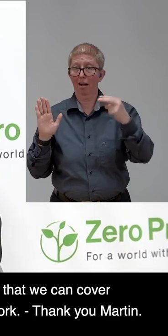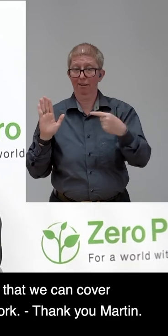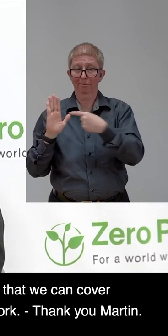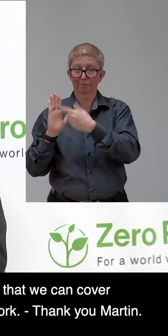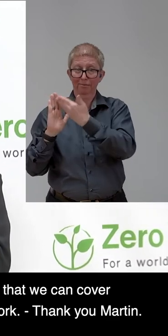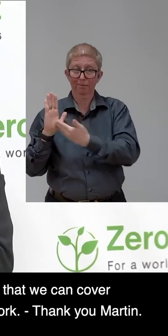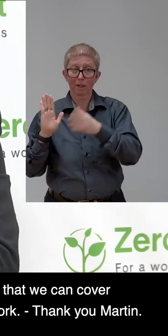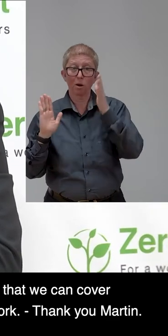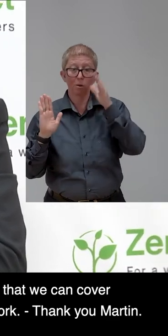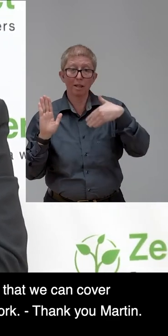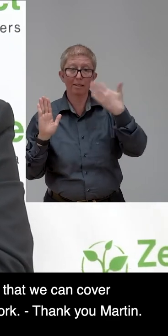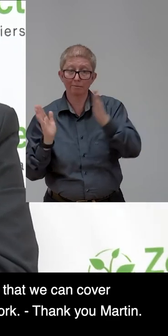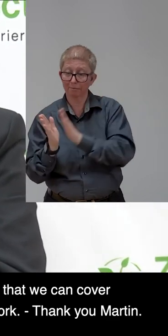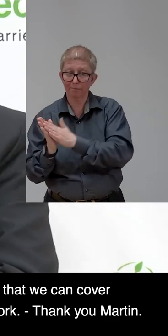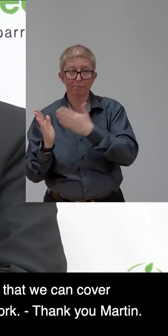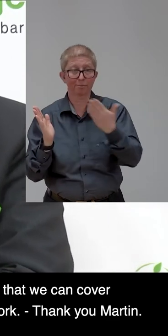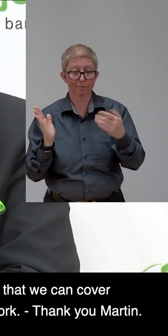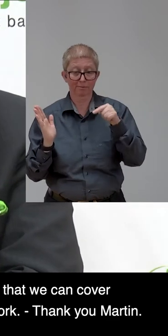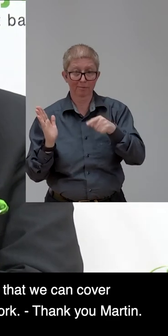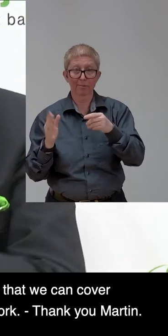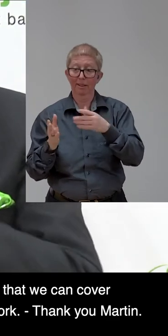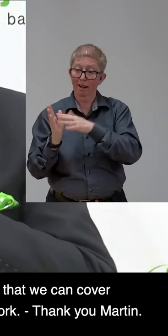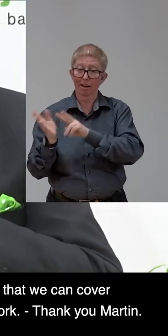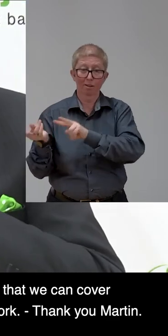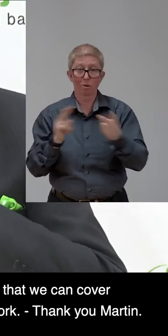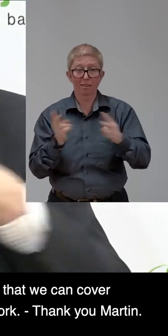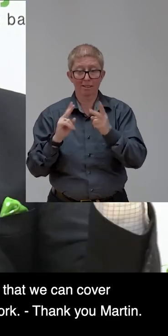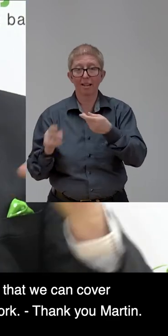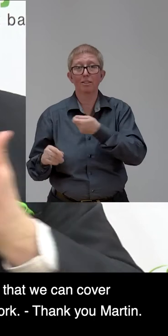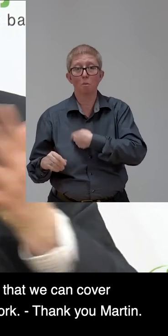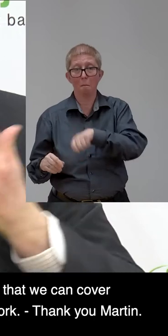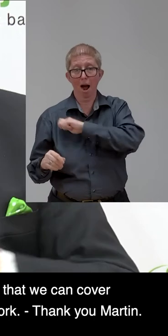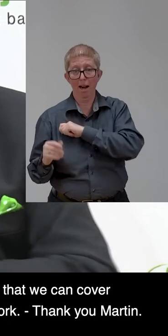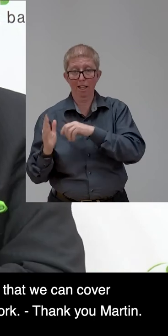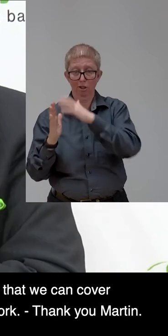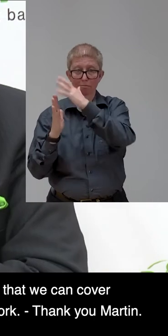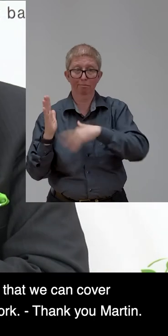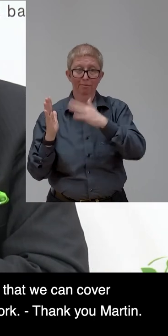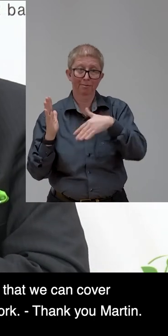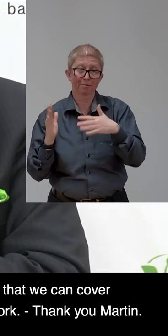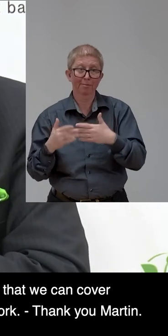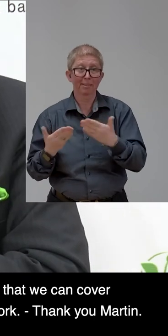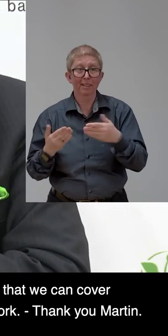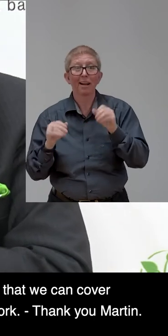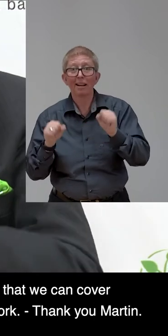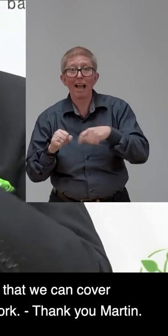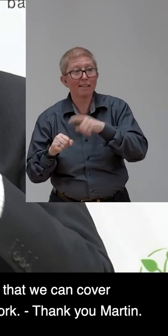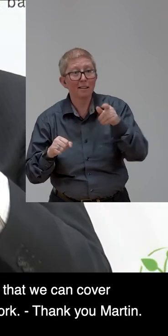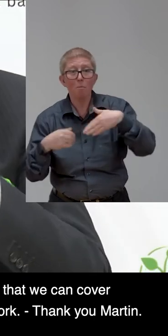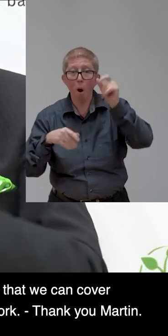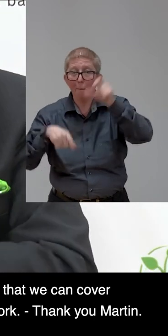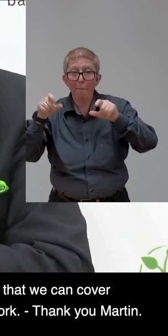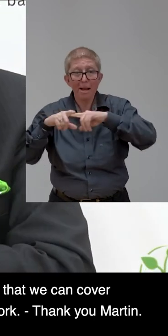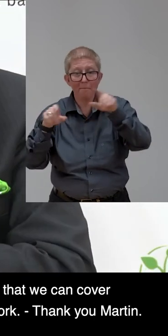your mother tongue, in Spanish, so that we can cover much more persons than before and